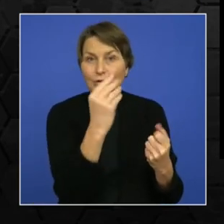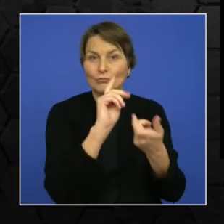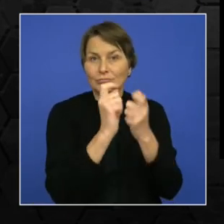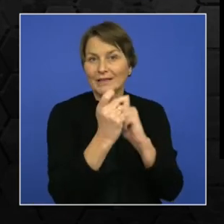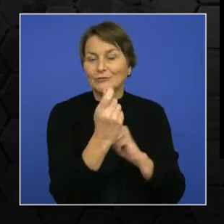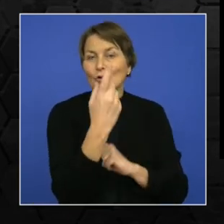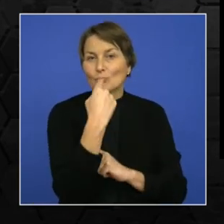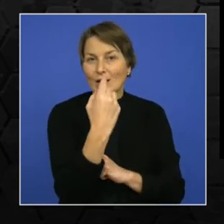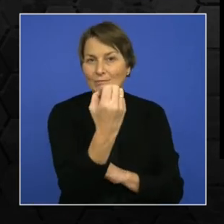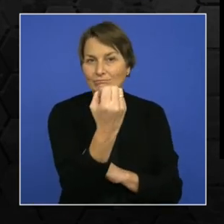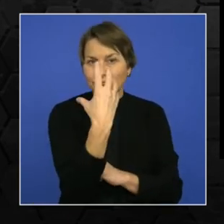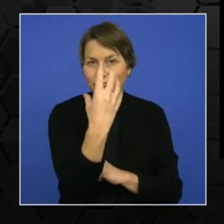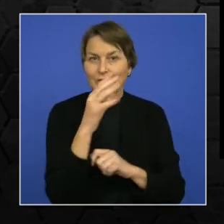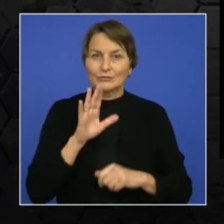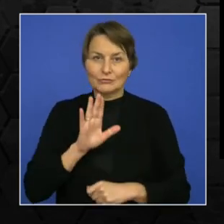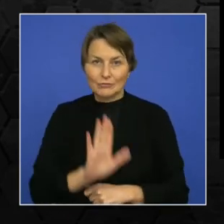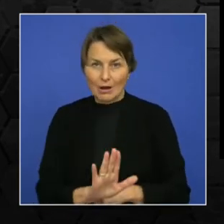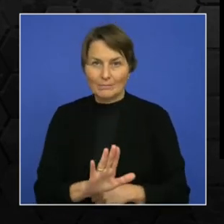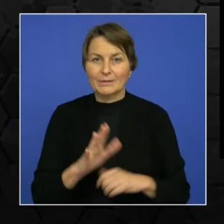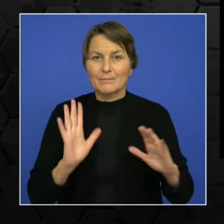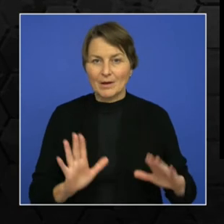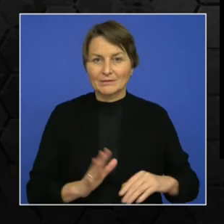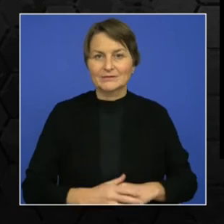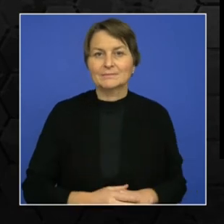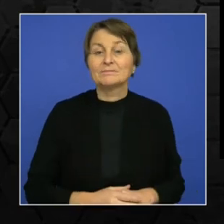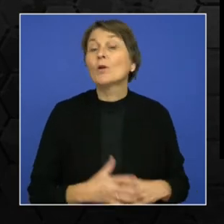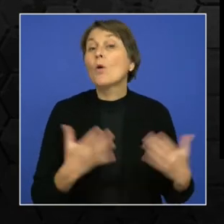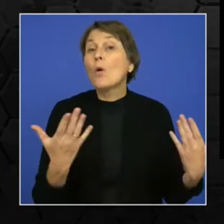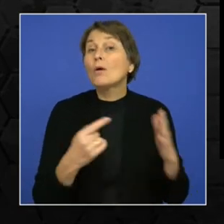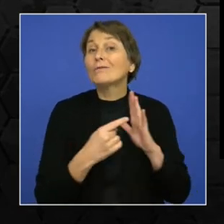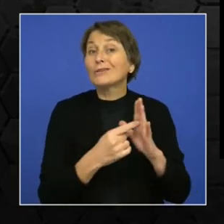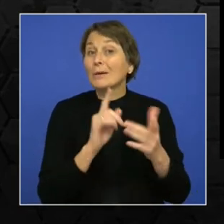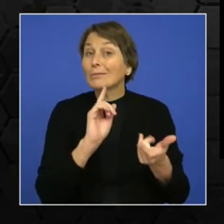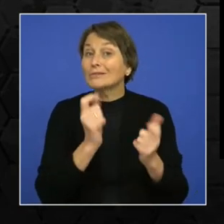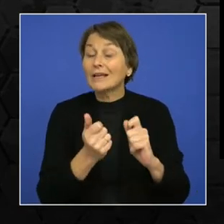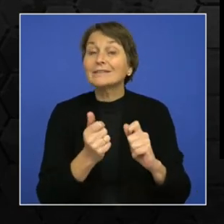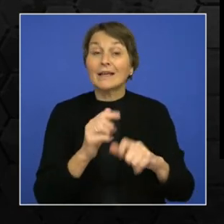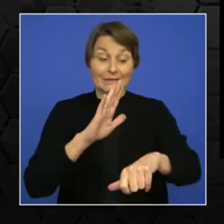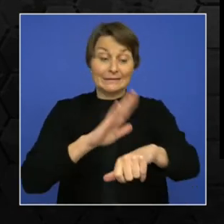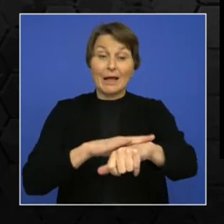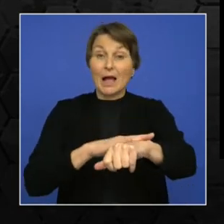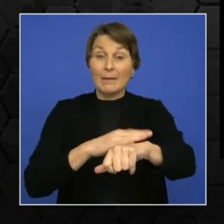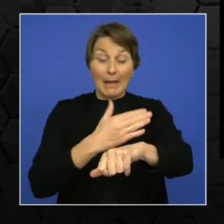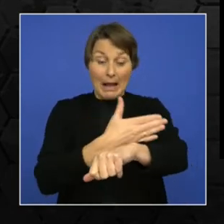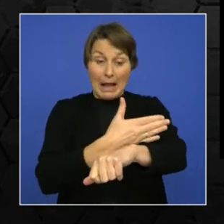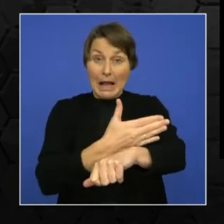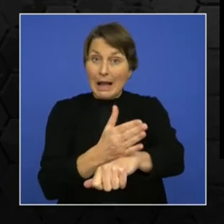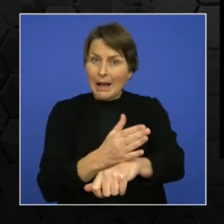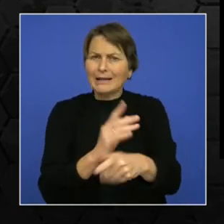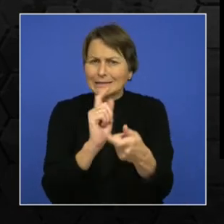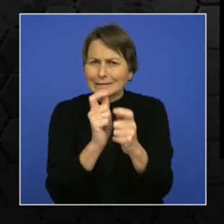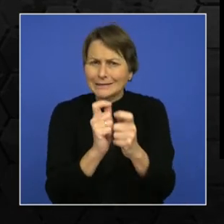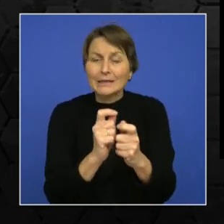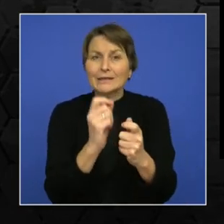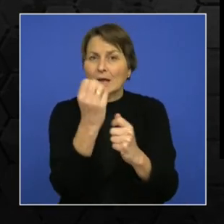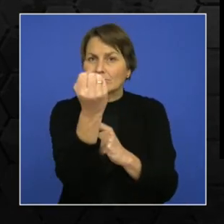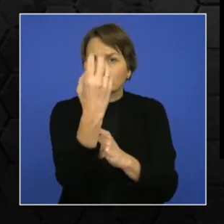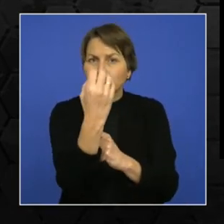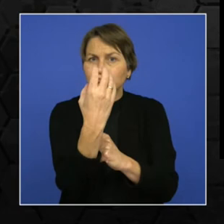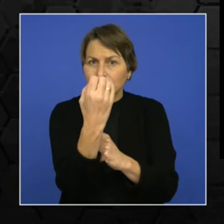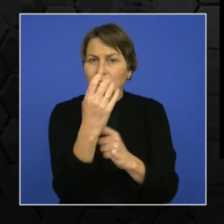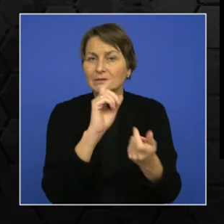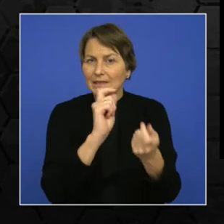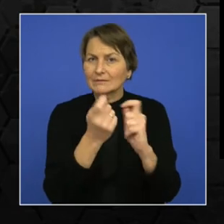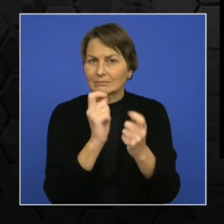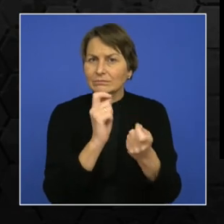further if the BRT is found to be running behind schedule. Artificial intelligence is used to juxtapose or compare the defined trial time and